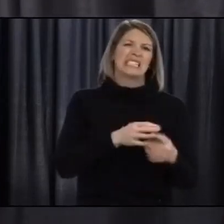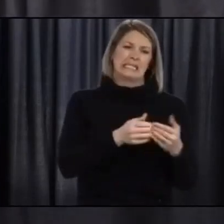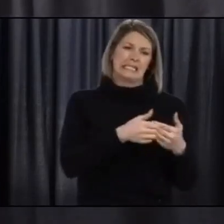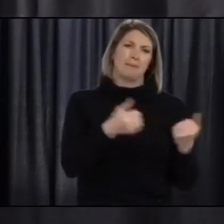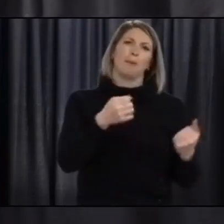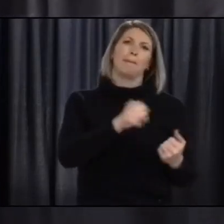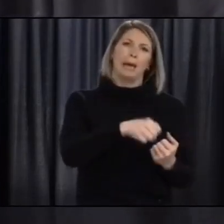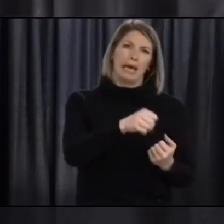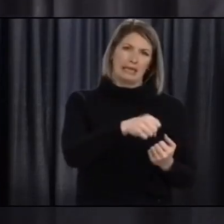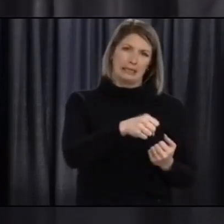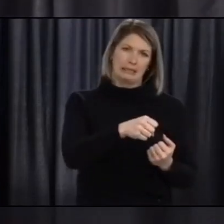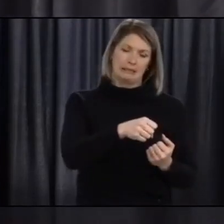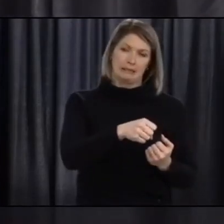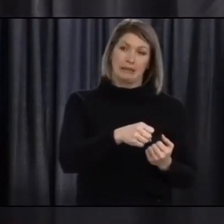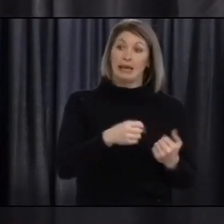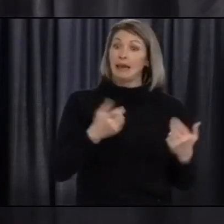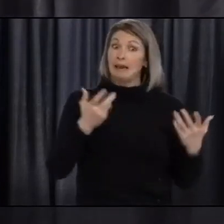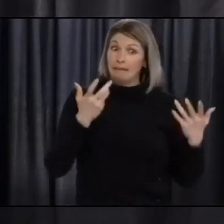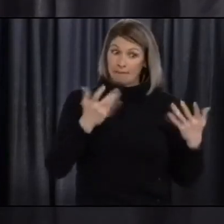Then wash your hands again.